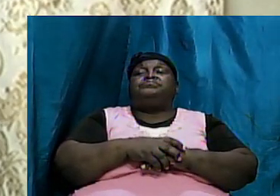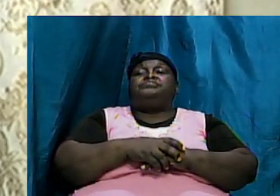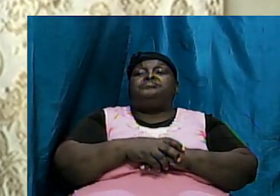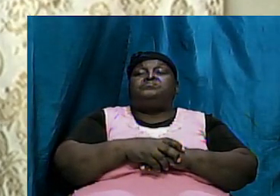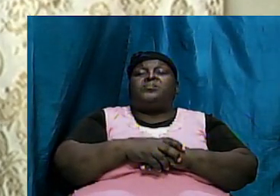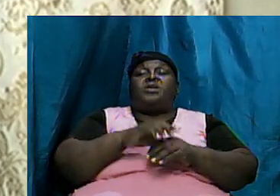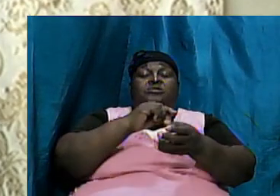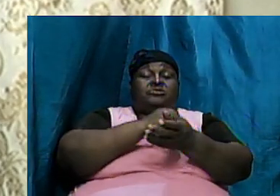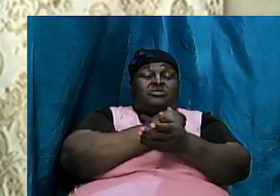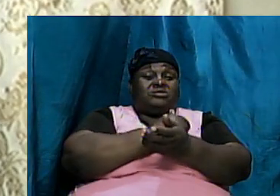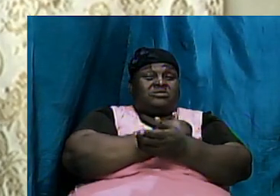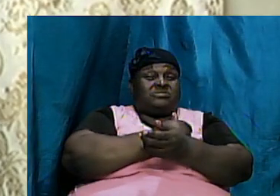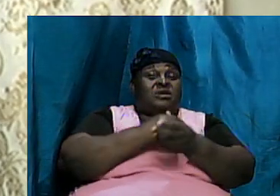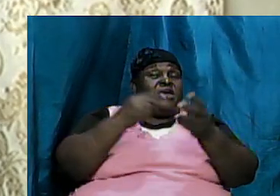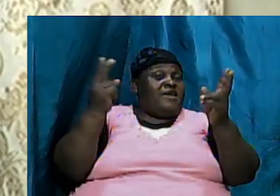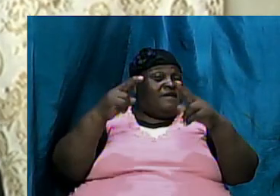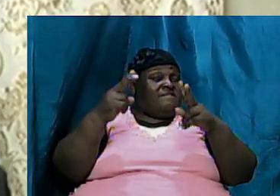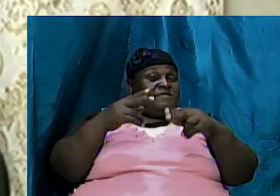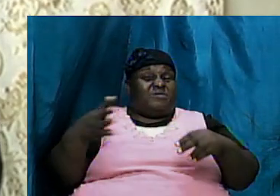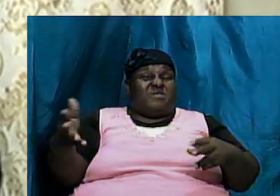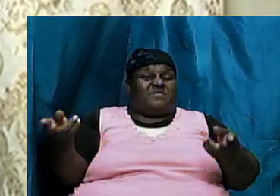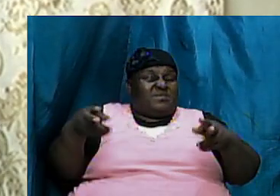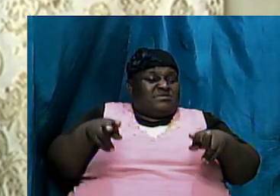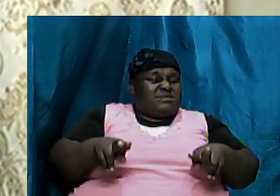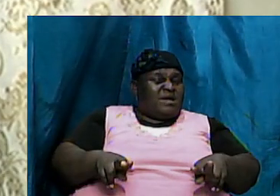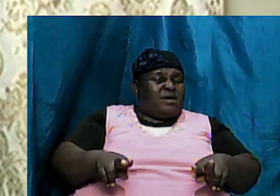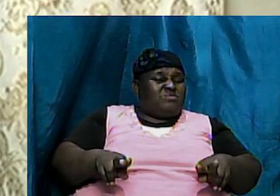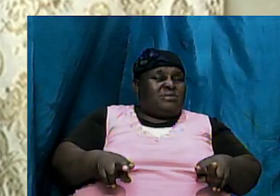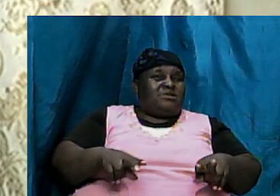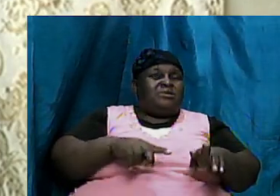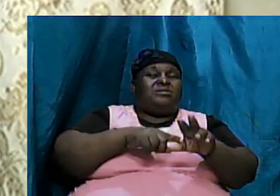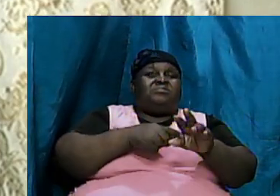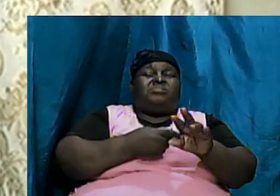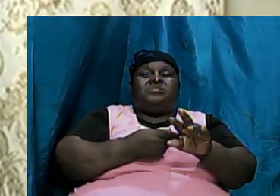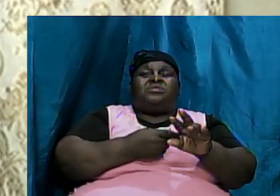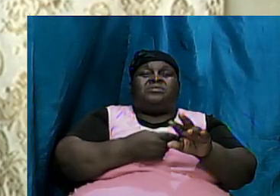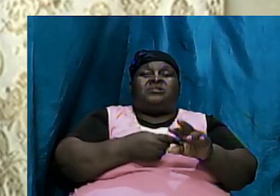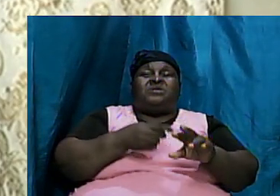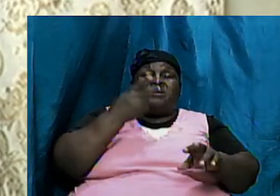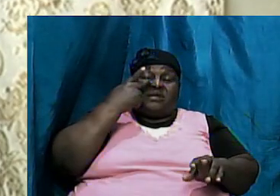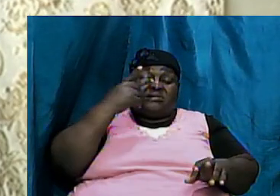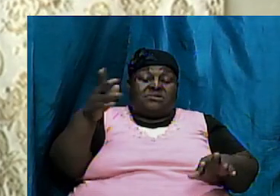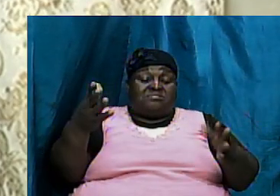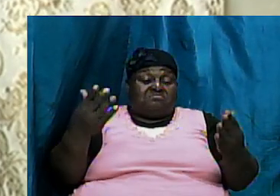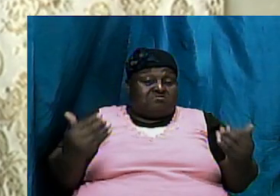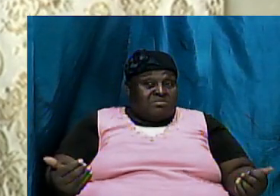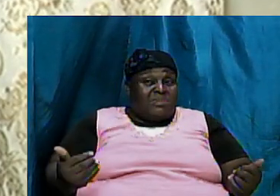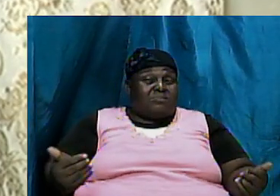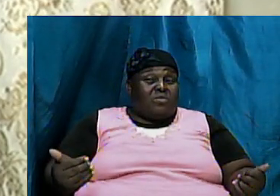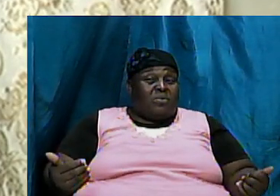Genesis the very things that were happening in the beginning we see them happening now